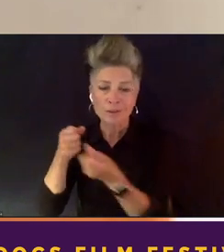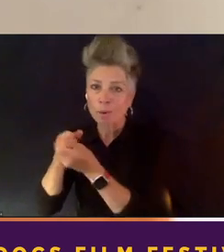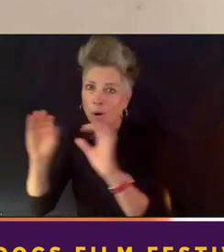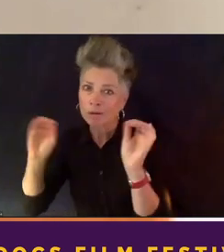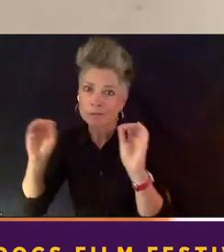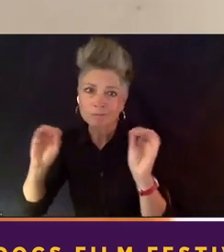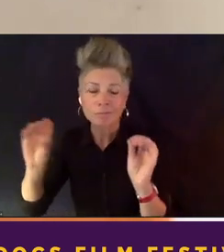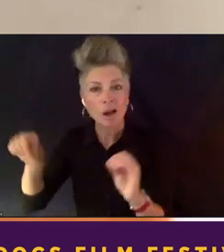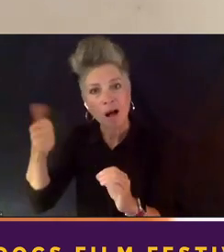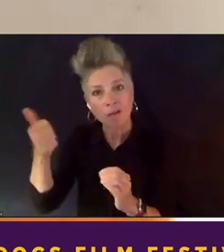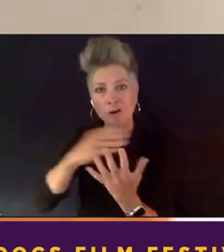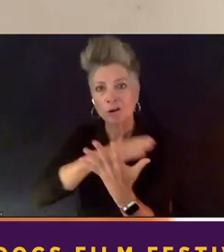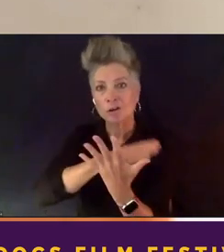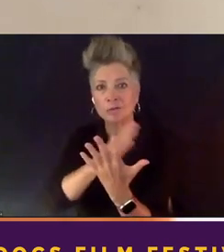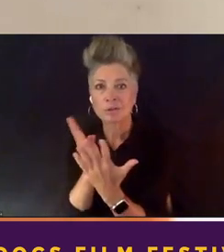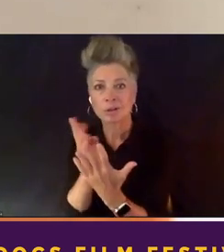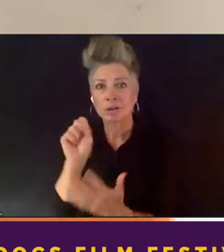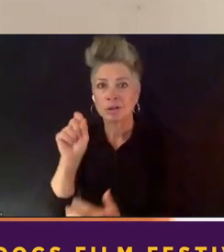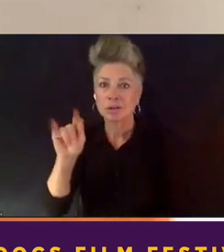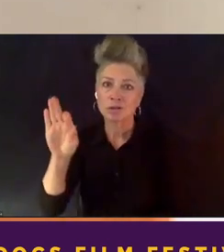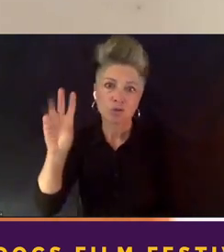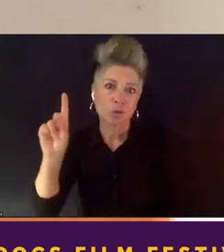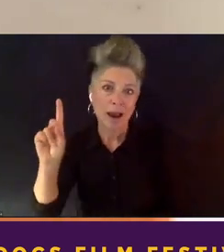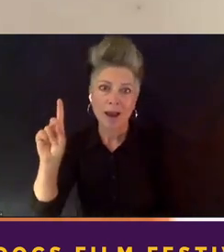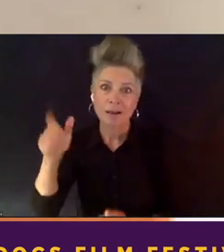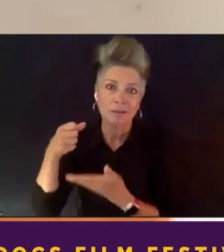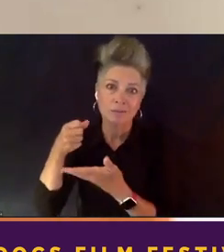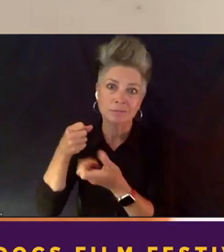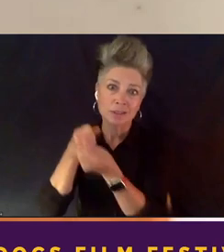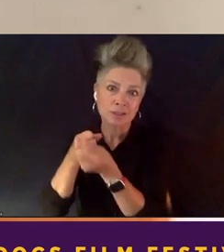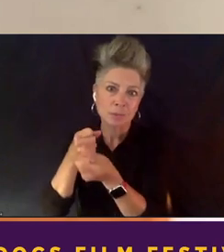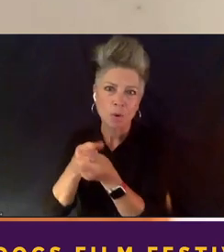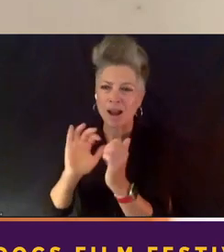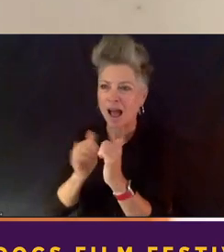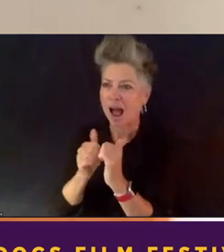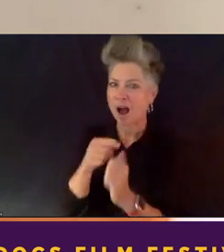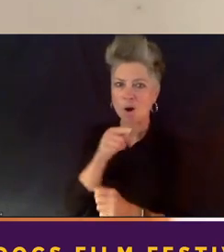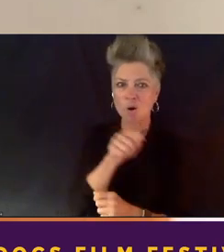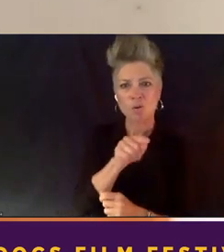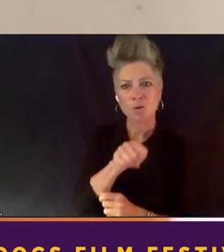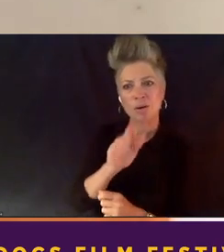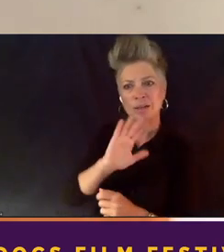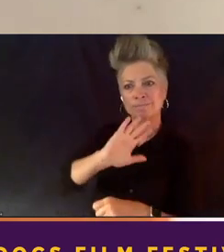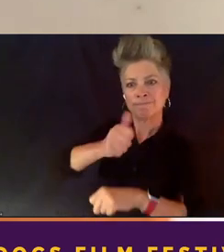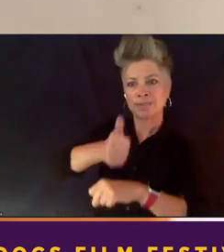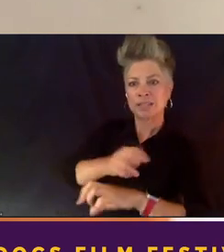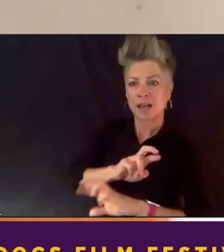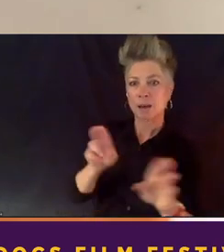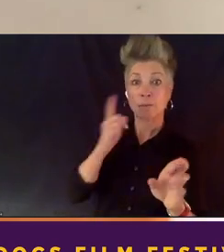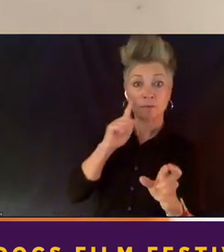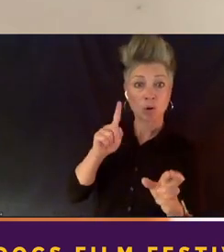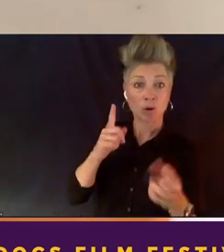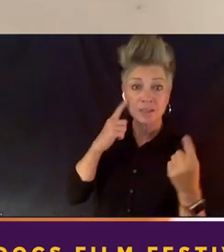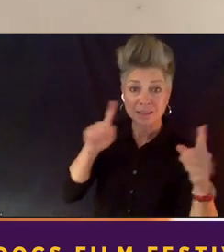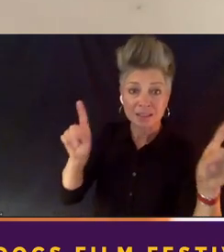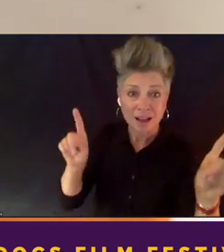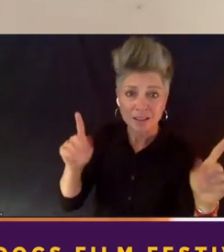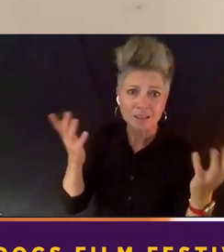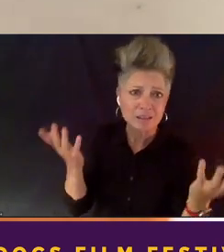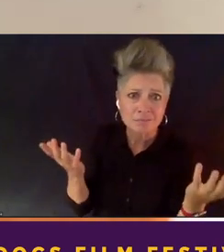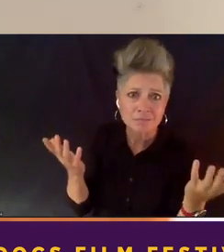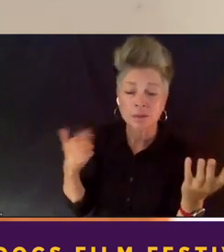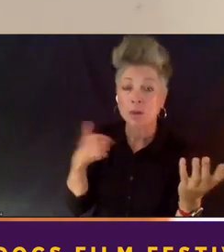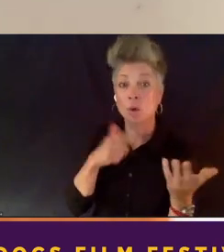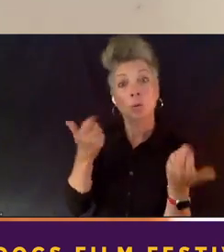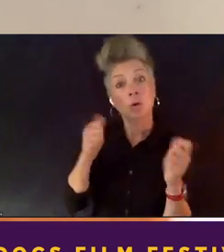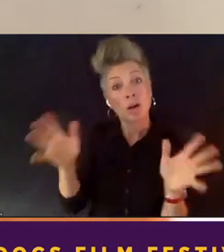things that you can do to set yourself up for success to do this work? And, and we are trying to encourage people, um, to tell their